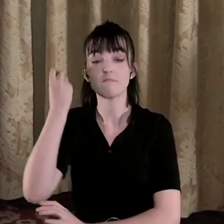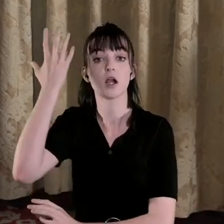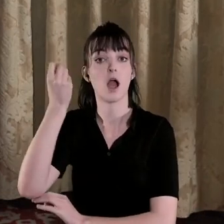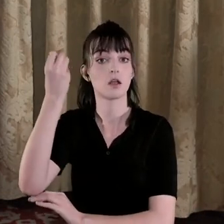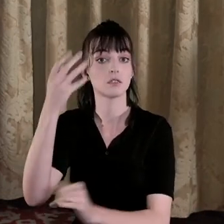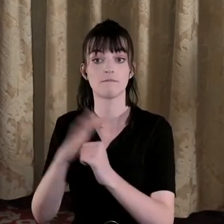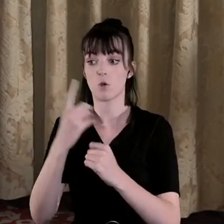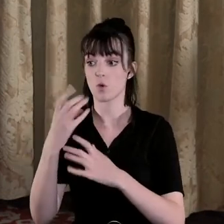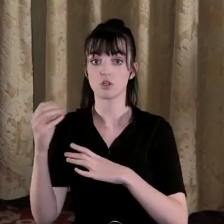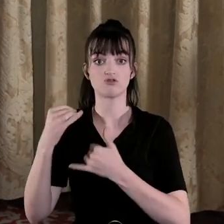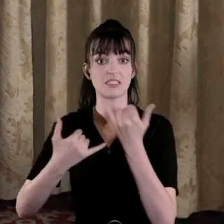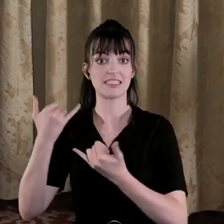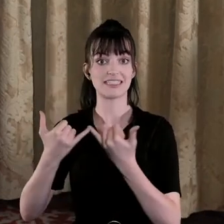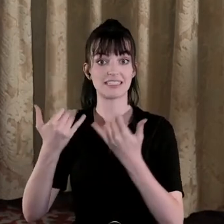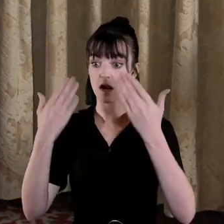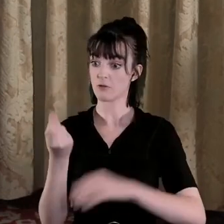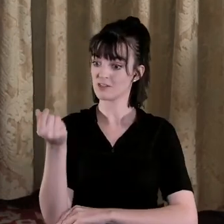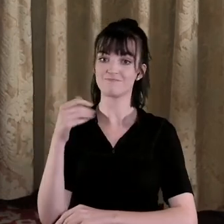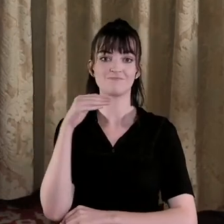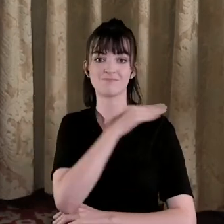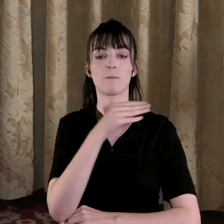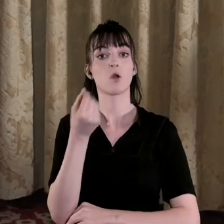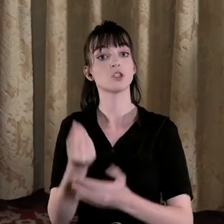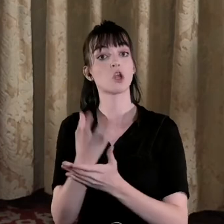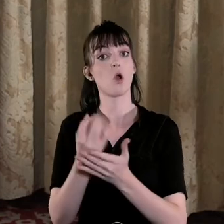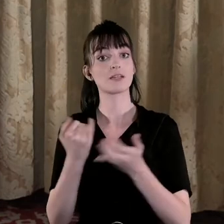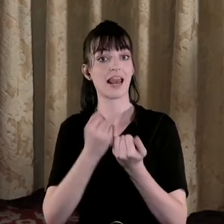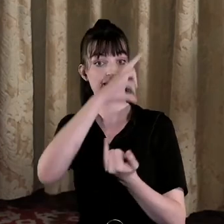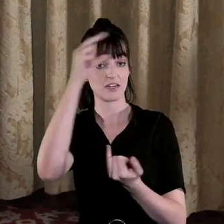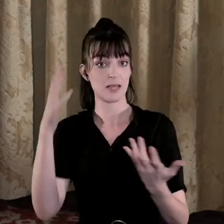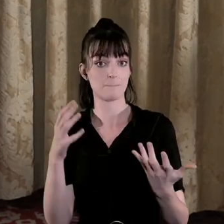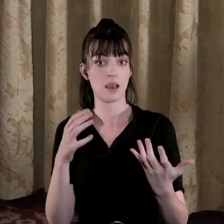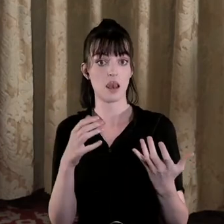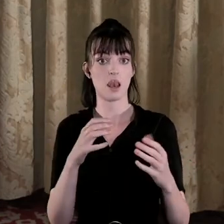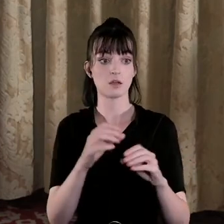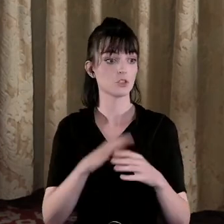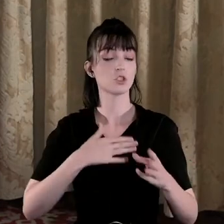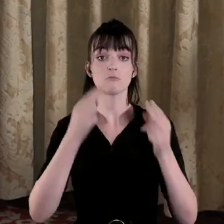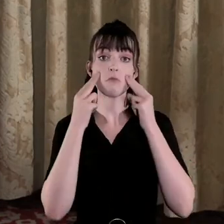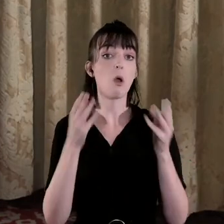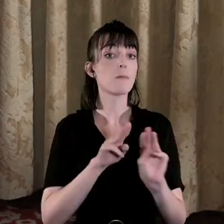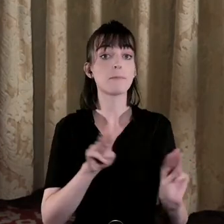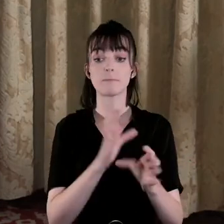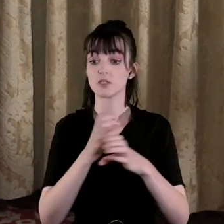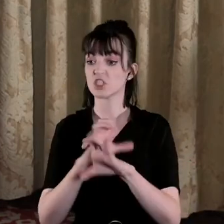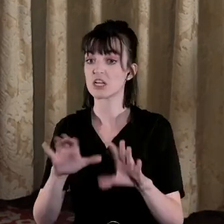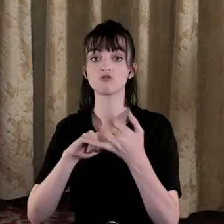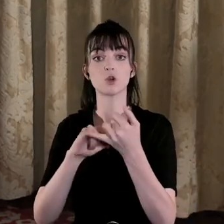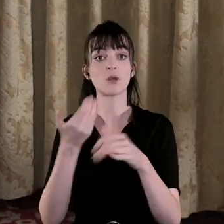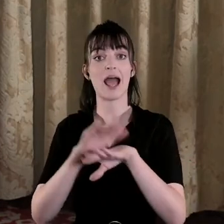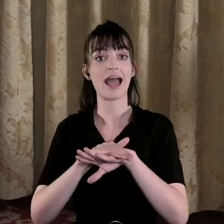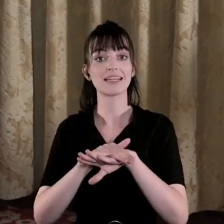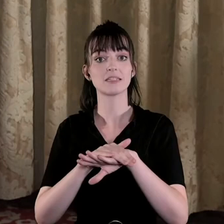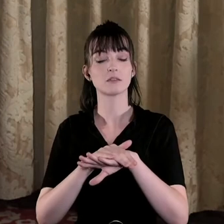and suddenly they're very important stories like for example the civilians and the children who died why is there no interest